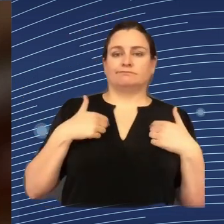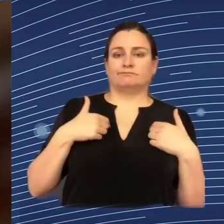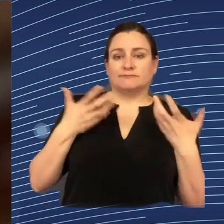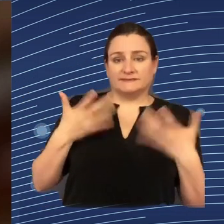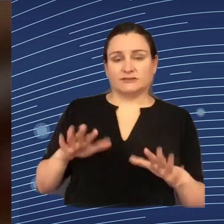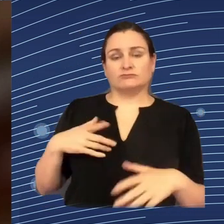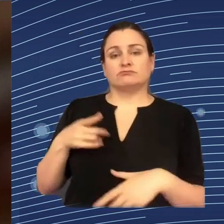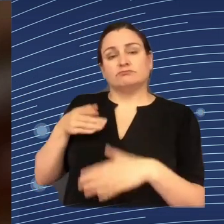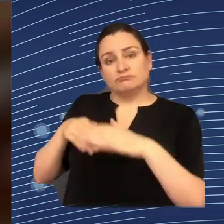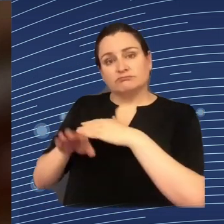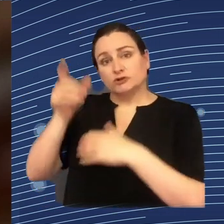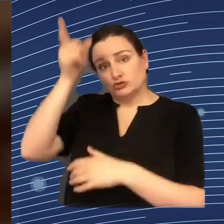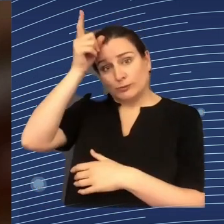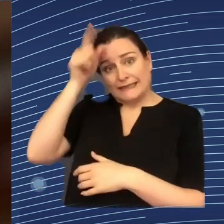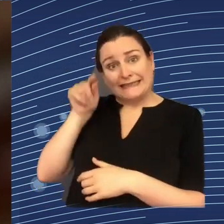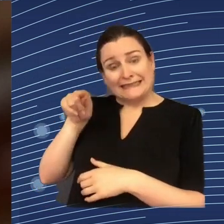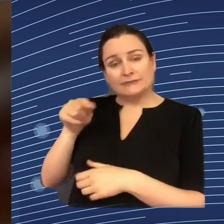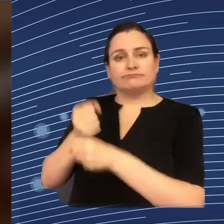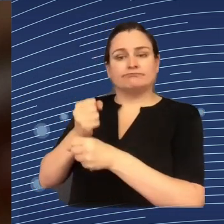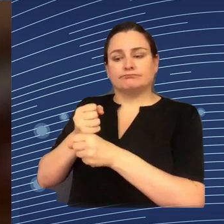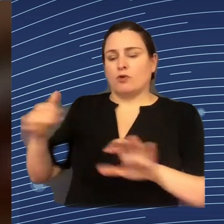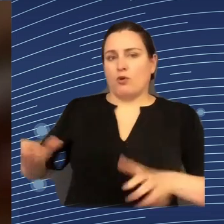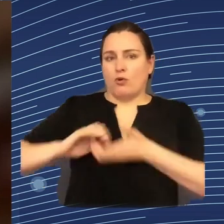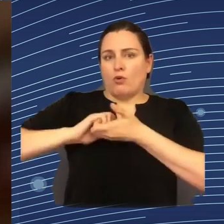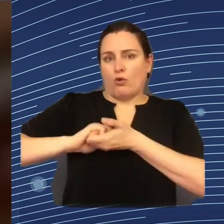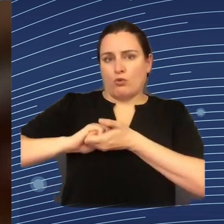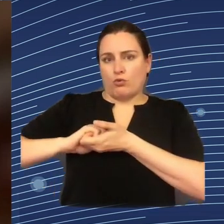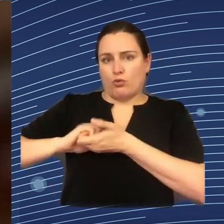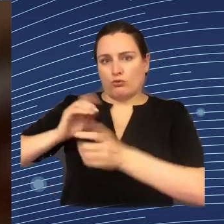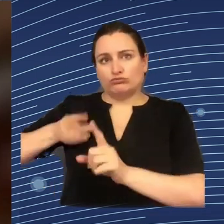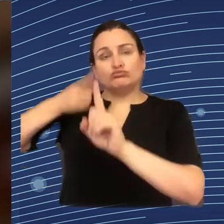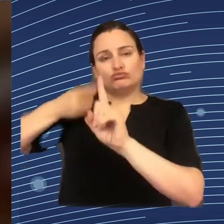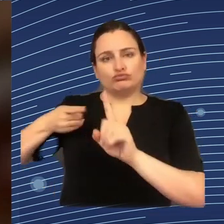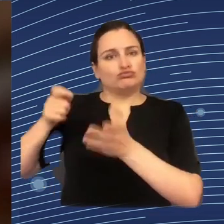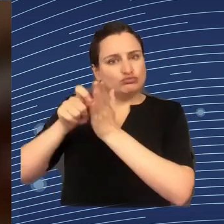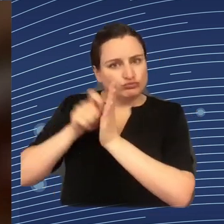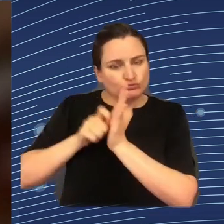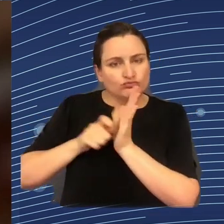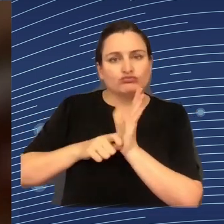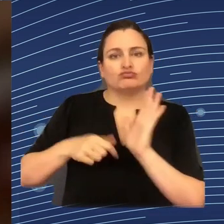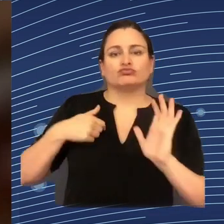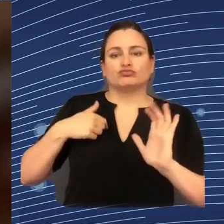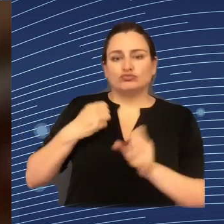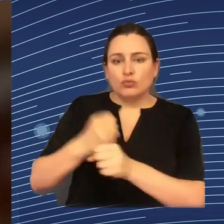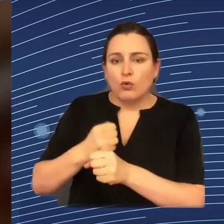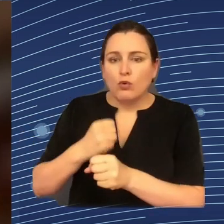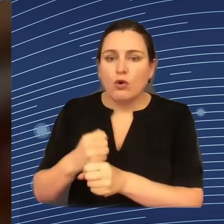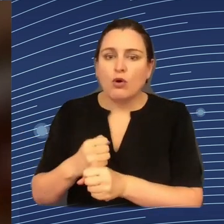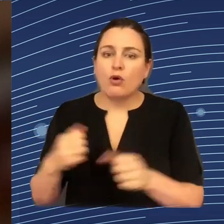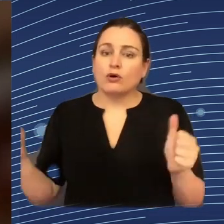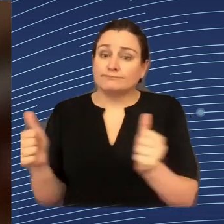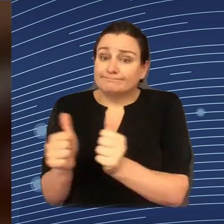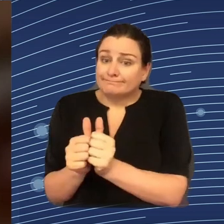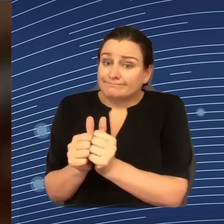and we have a system of co-determination in Germany. So our idea here was to work with work councils and differentiate